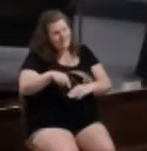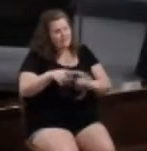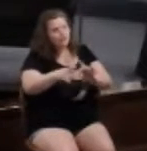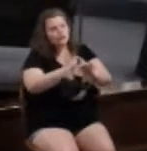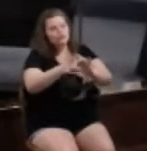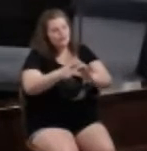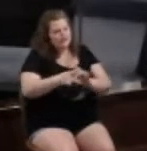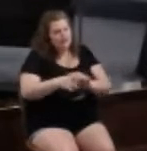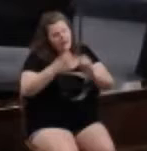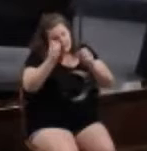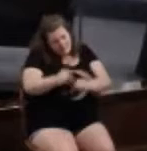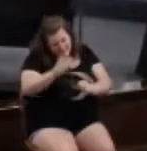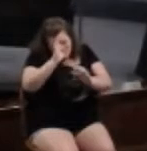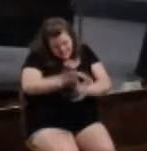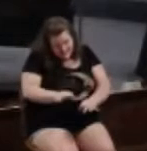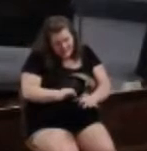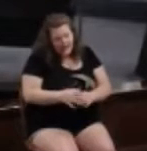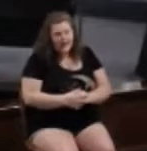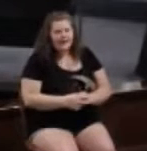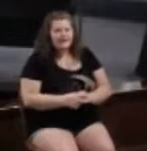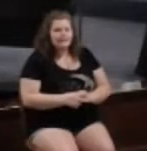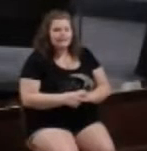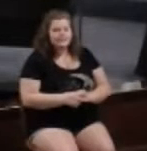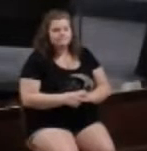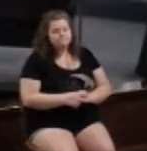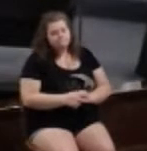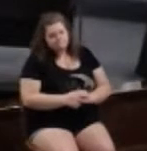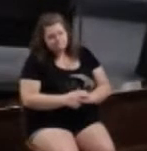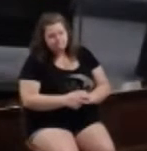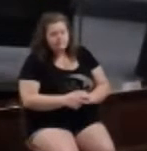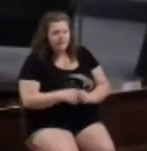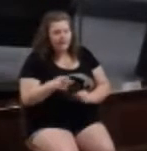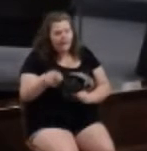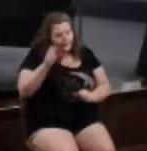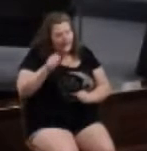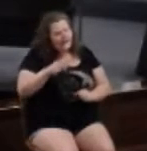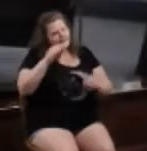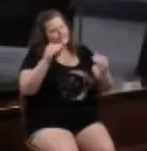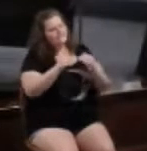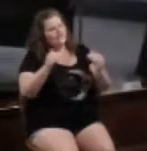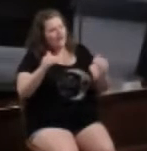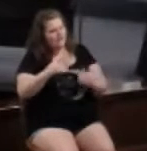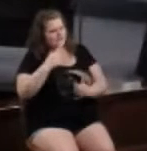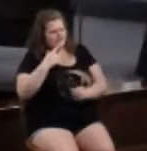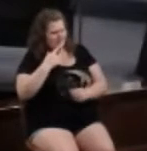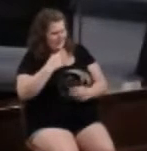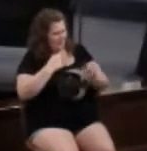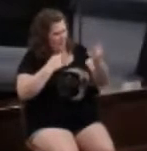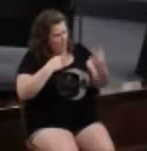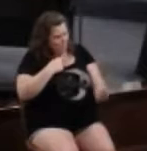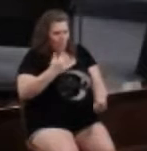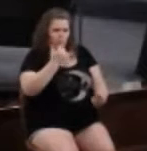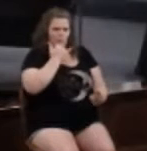may decide fairly that you are both wrong.